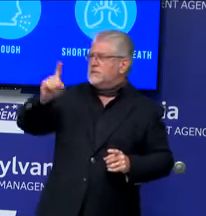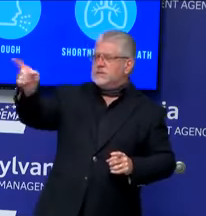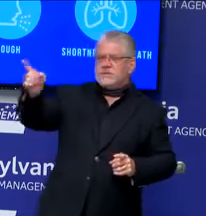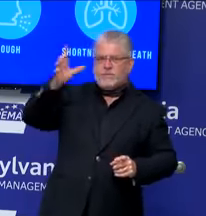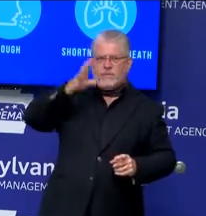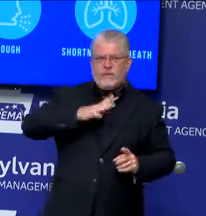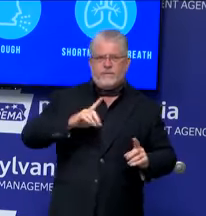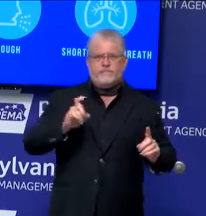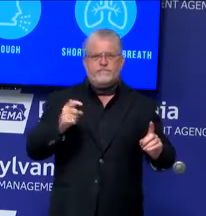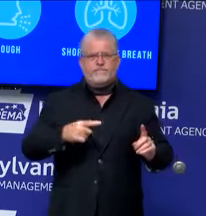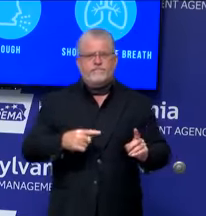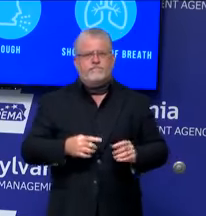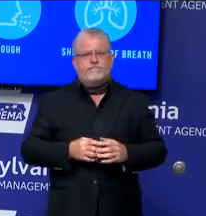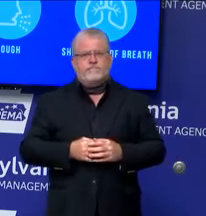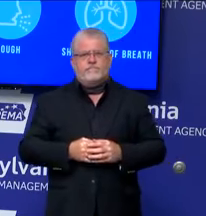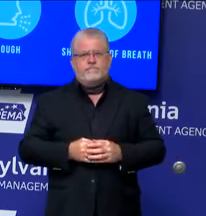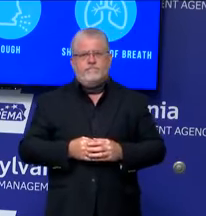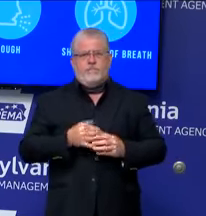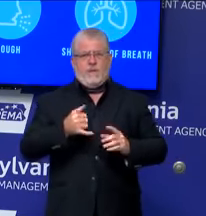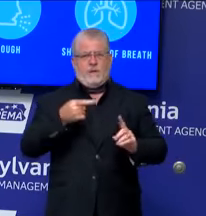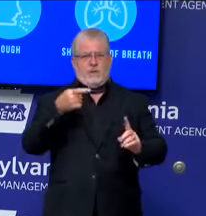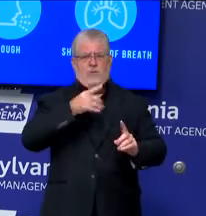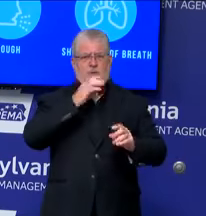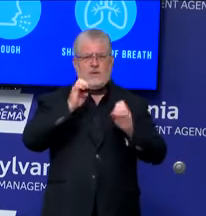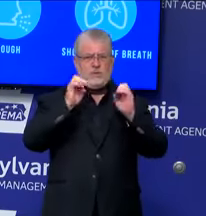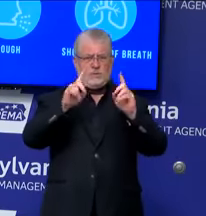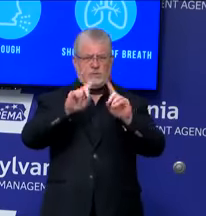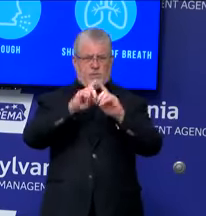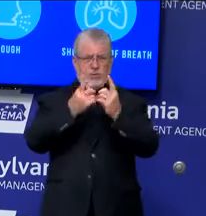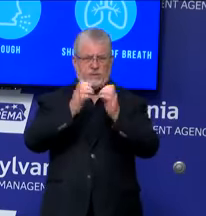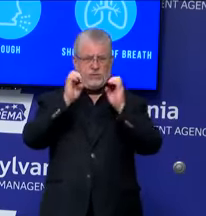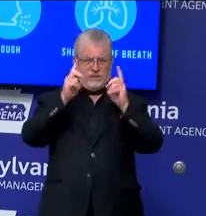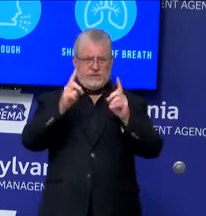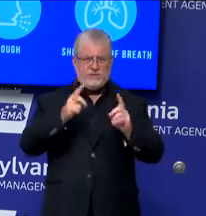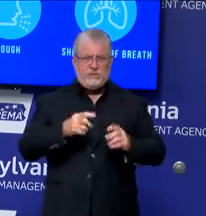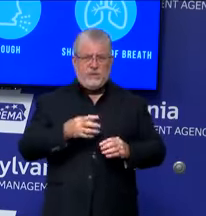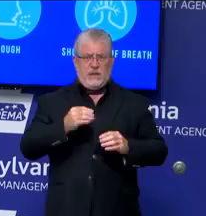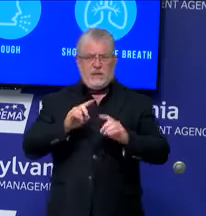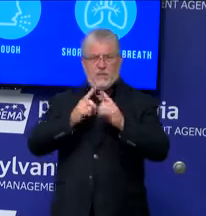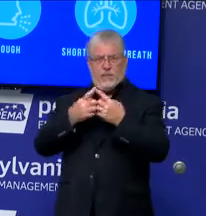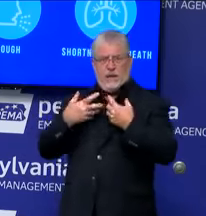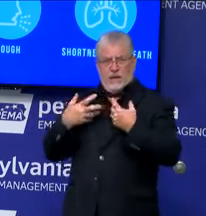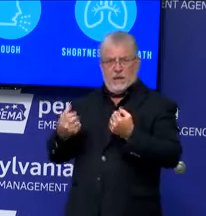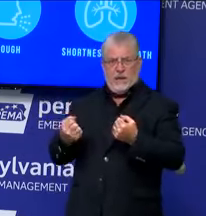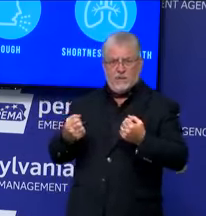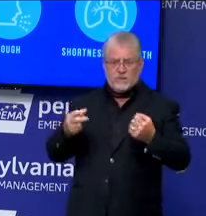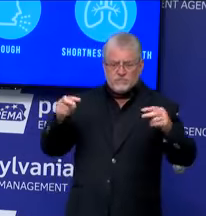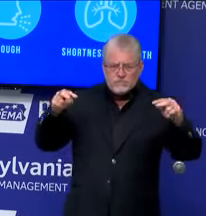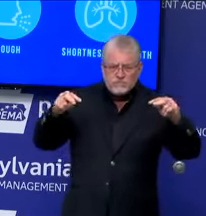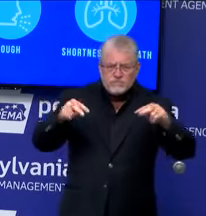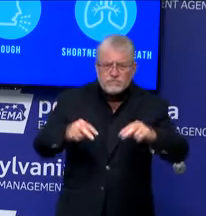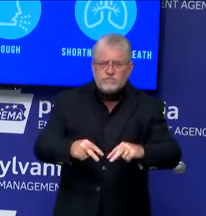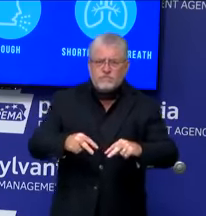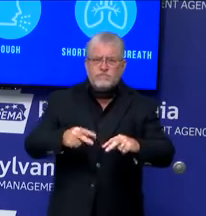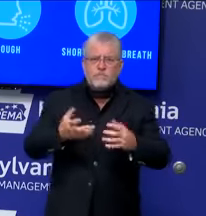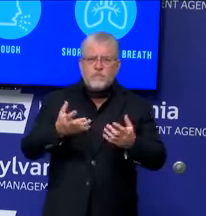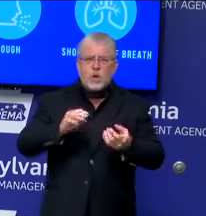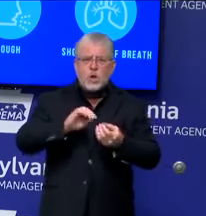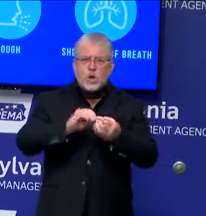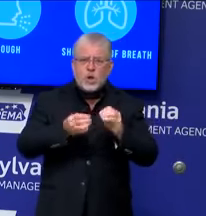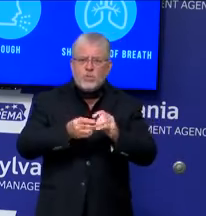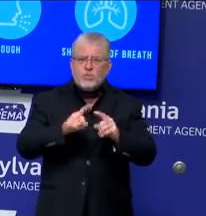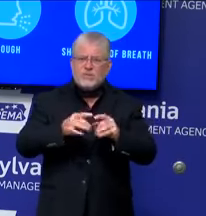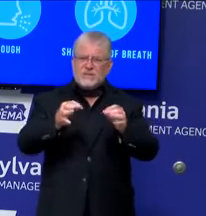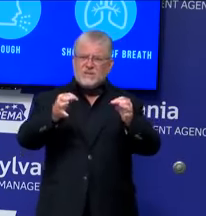that the Department of Health and Education are looking at when making the decision to allow the whole class is in-person or online instruction? So we had a great discussion yesterday